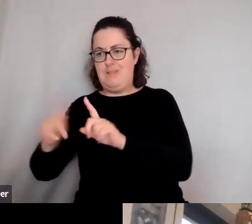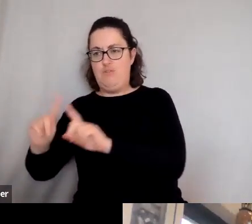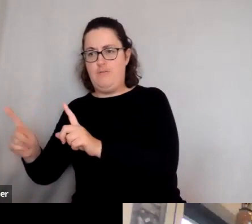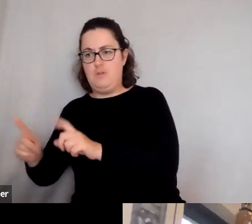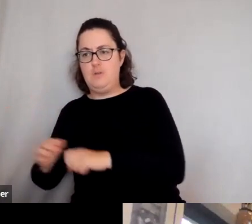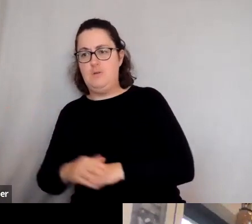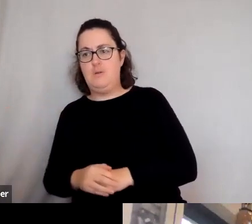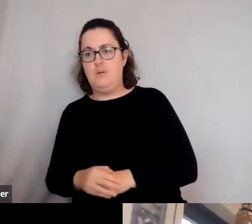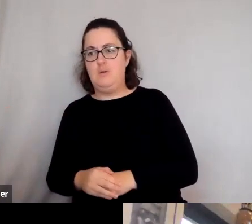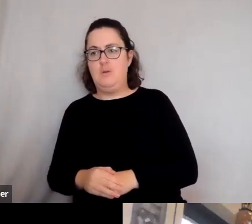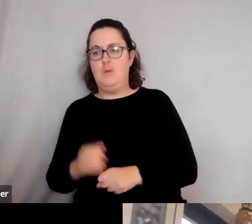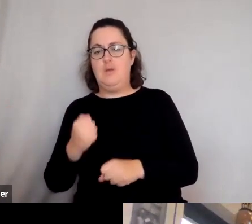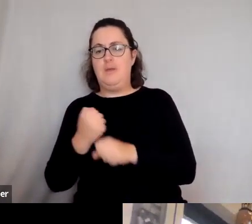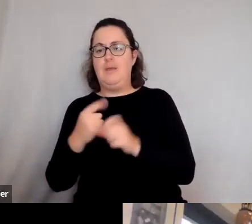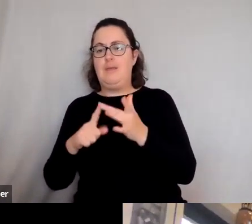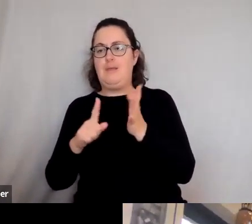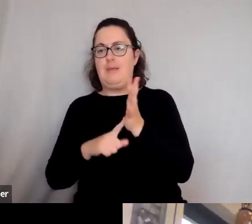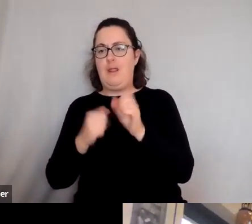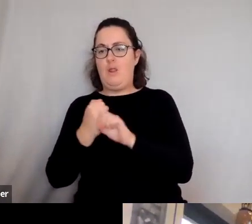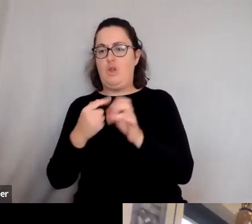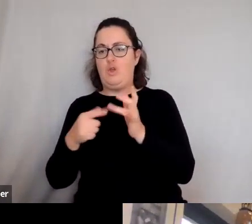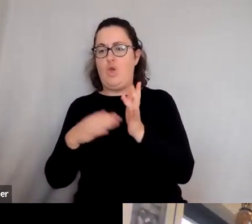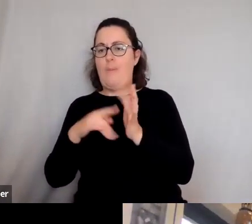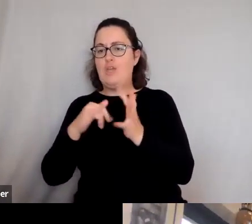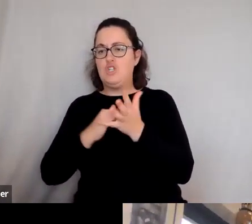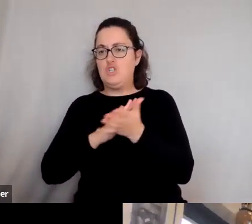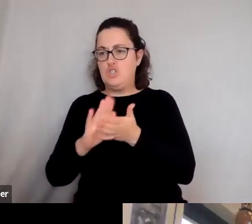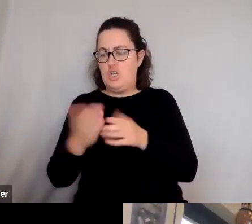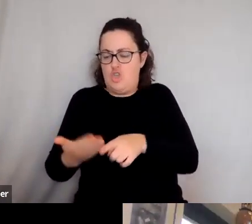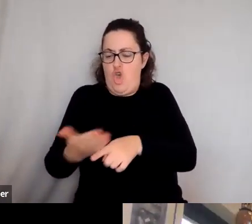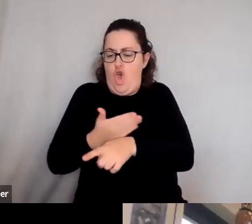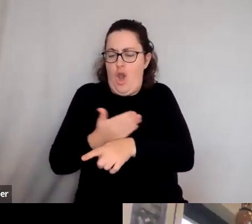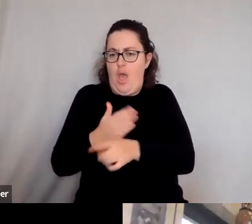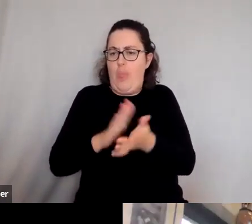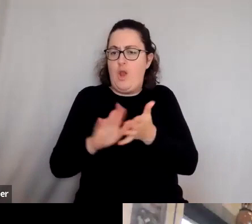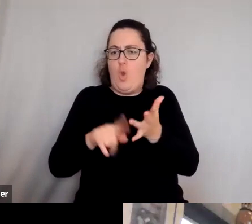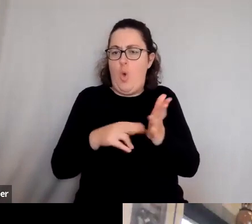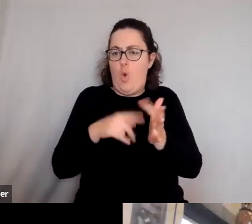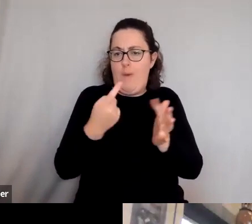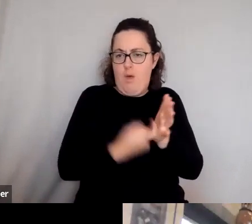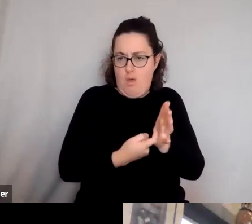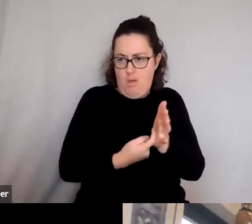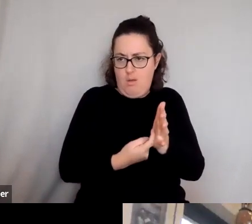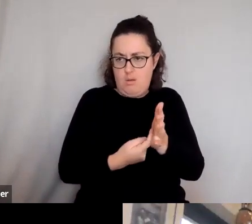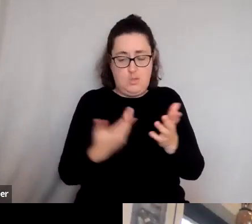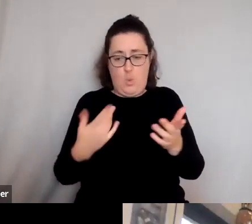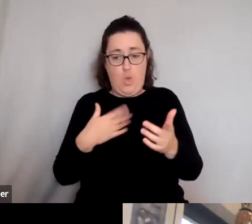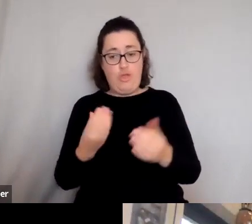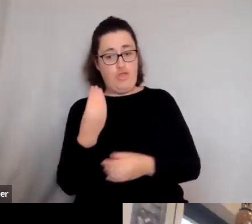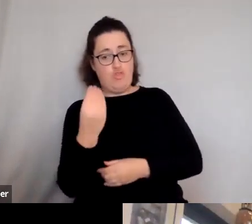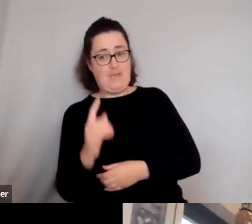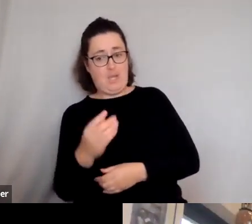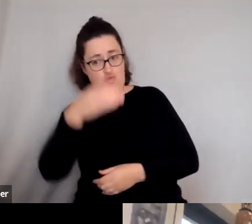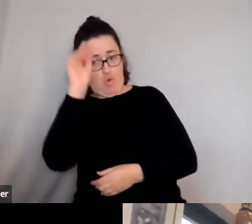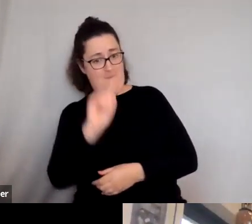lot earlier than Homer. So, you know, it's not that the Greeks and Romans even got there first, everybody. Now, you know, I, I